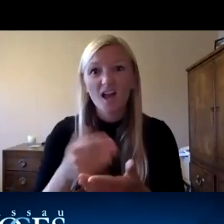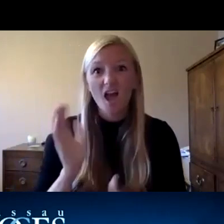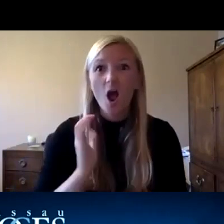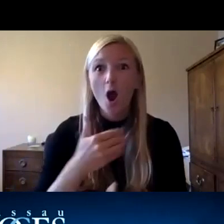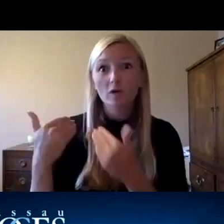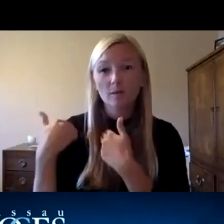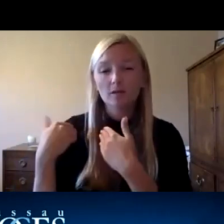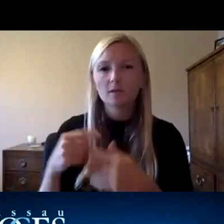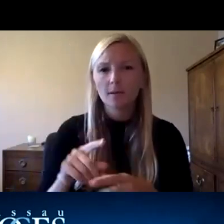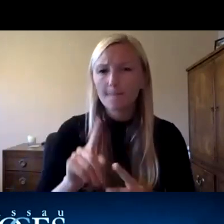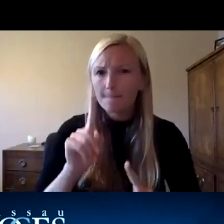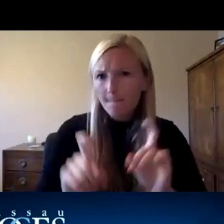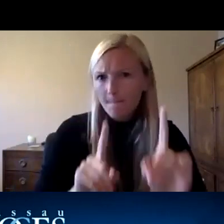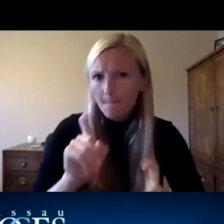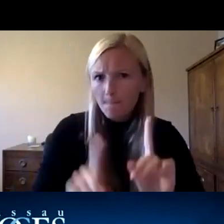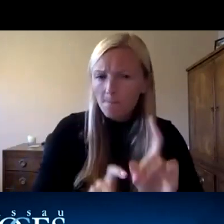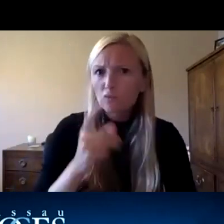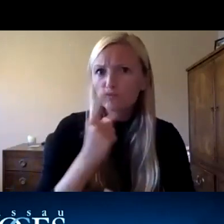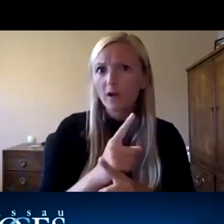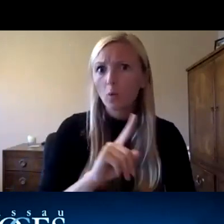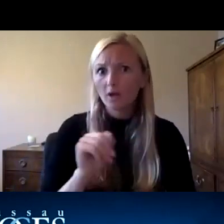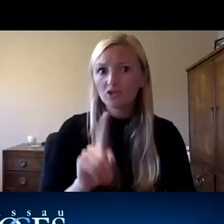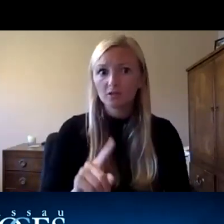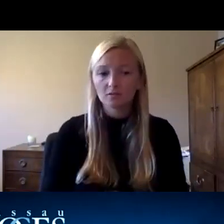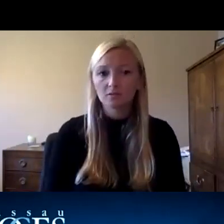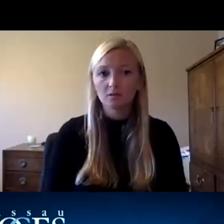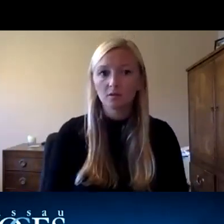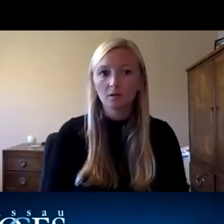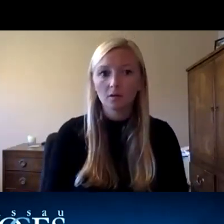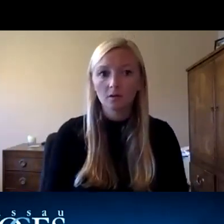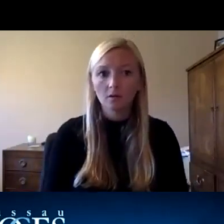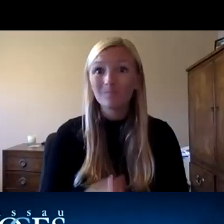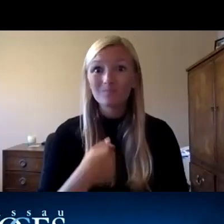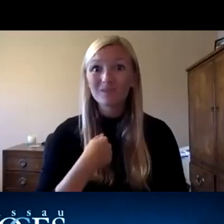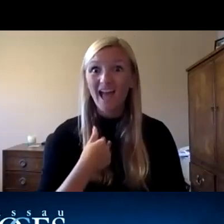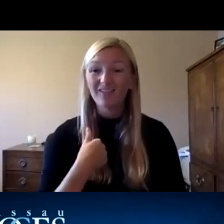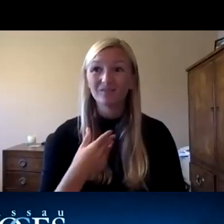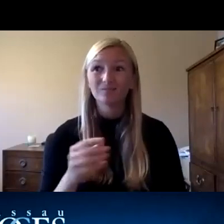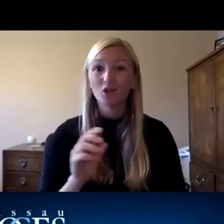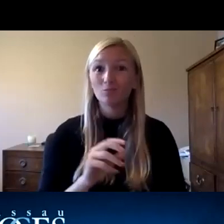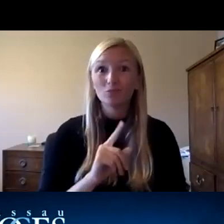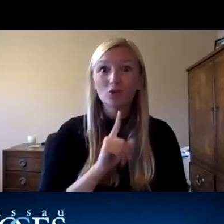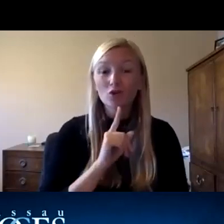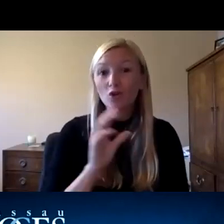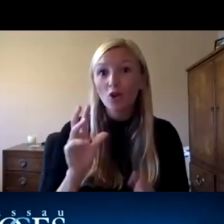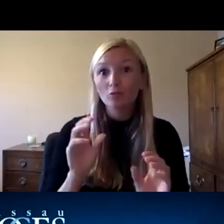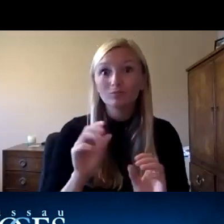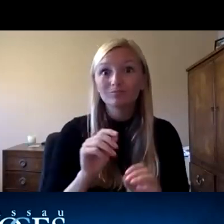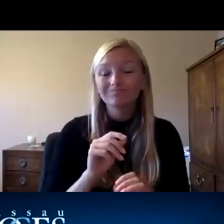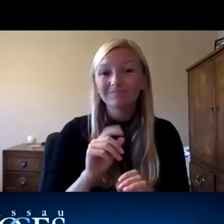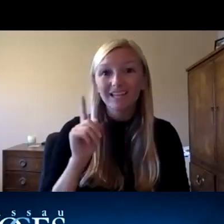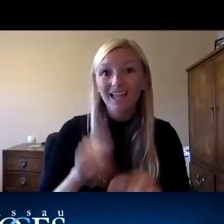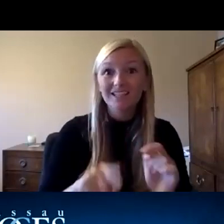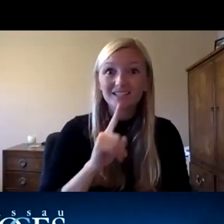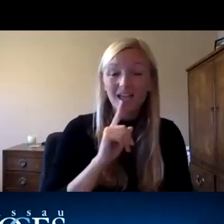ask the right questions i don't necessarily have any cookie cutter answer and i and i would hope that other people wouldn't either um